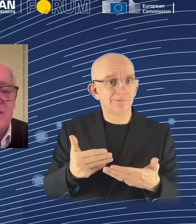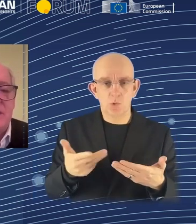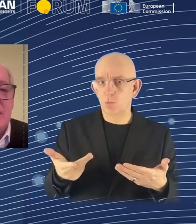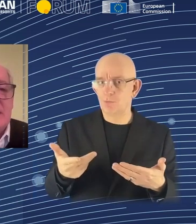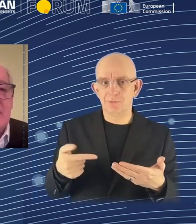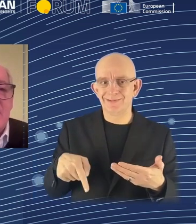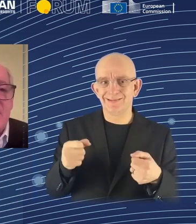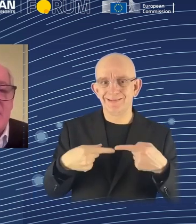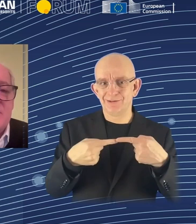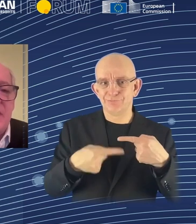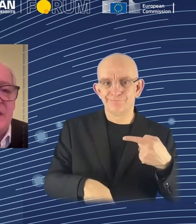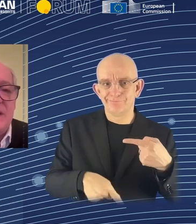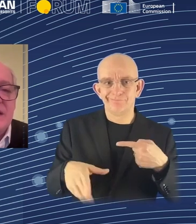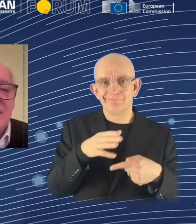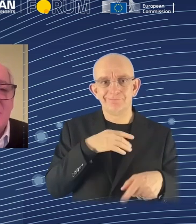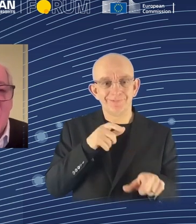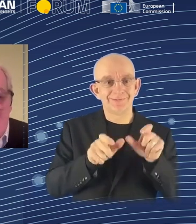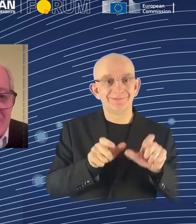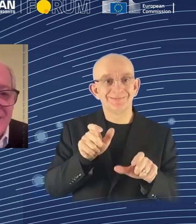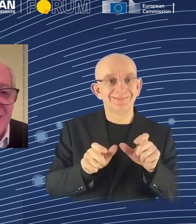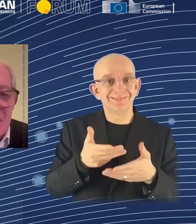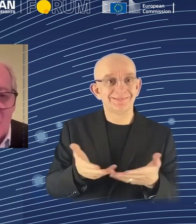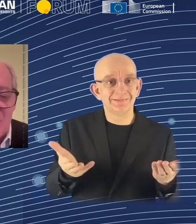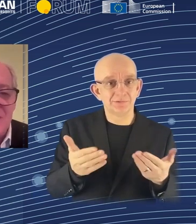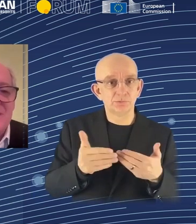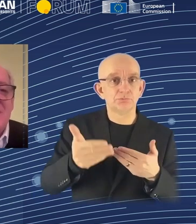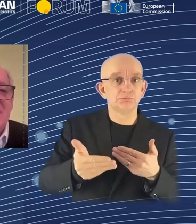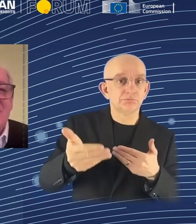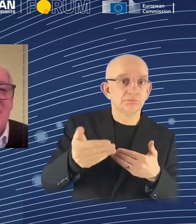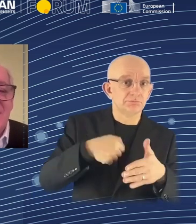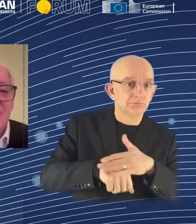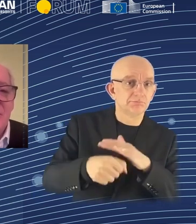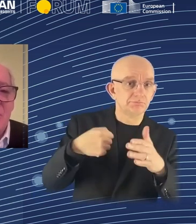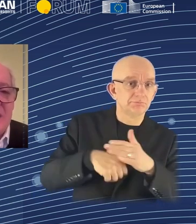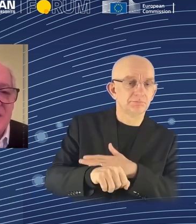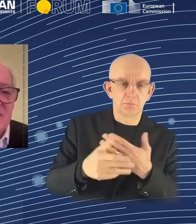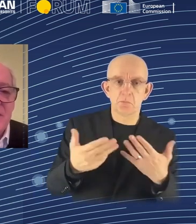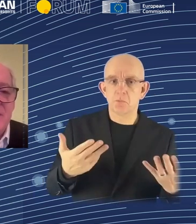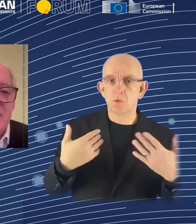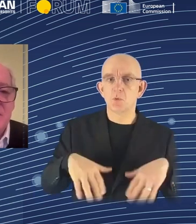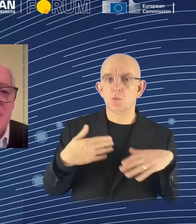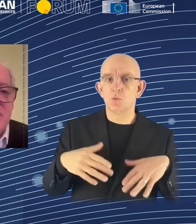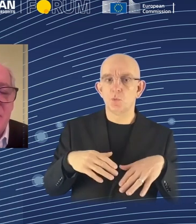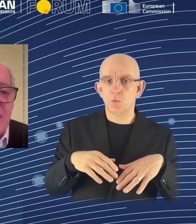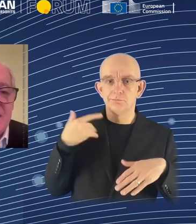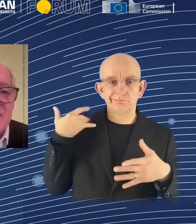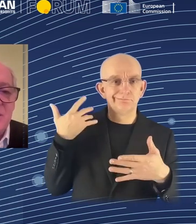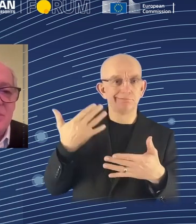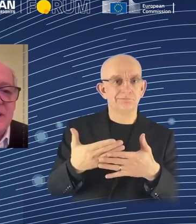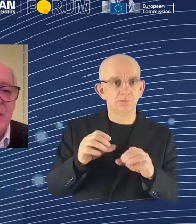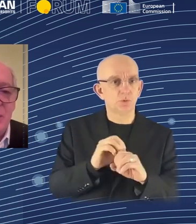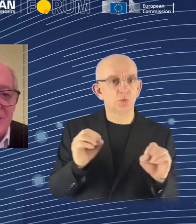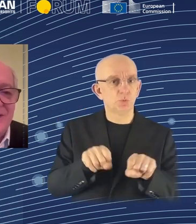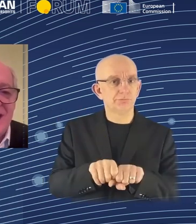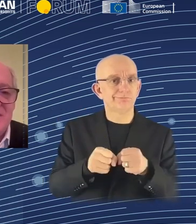generation that has been mostly unbroken for millions of years, actually stretching back to